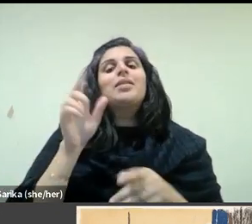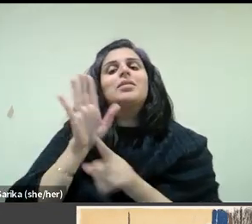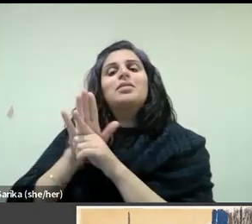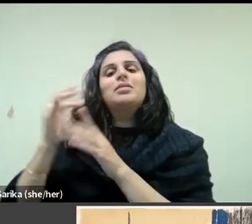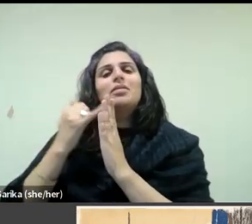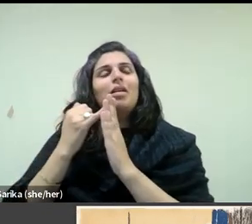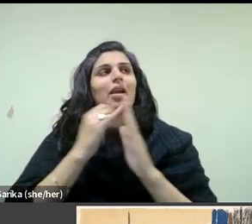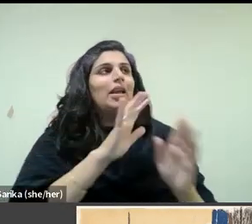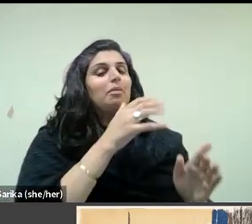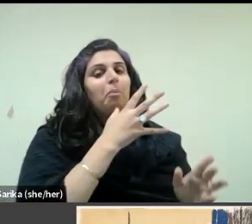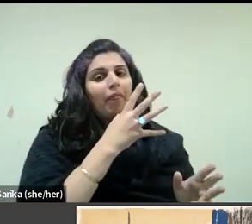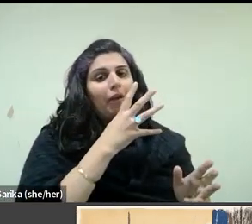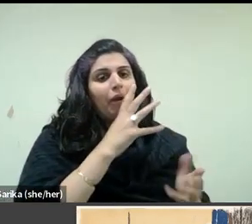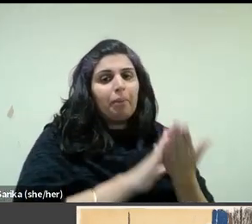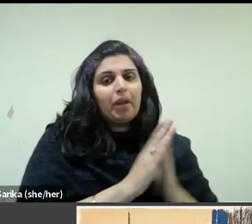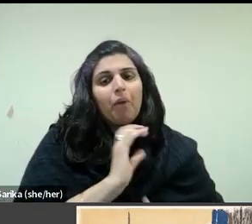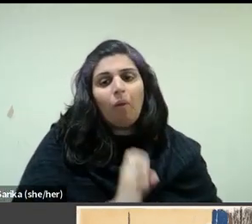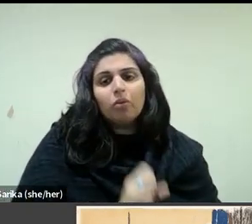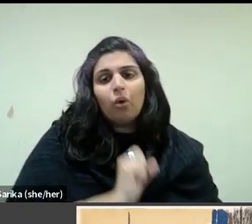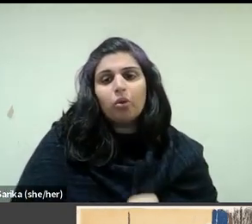aging mother that is their motif.